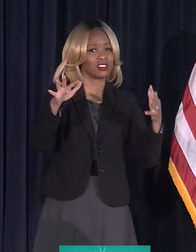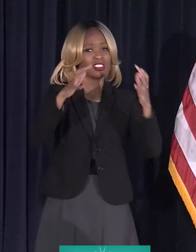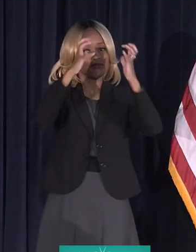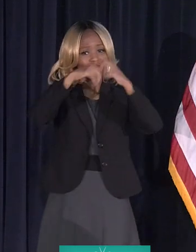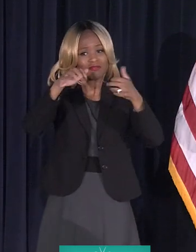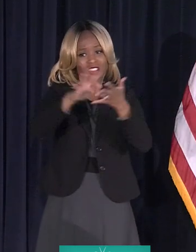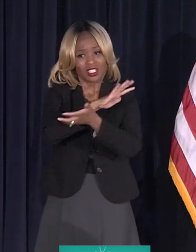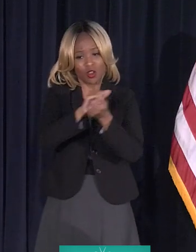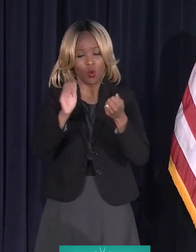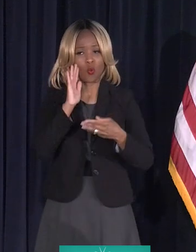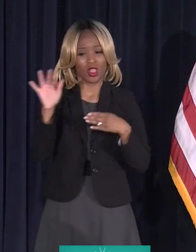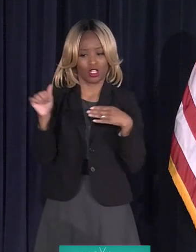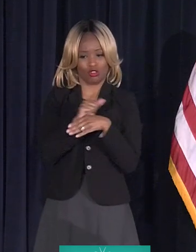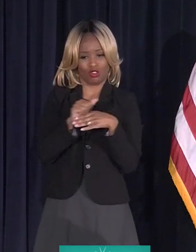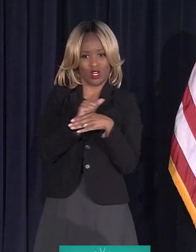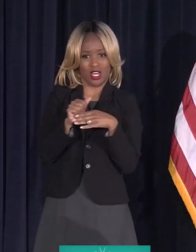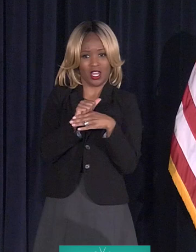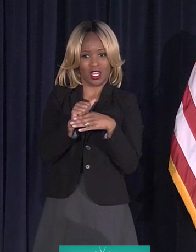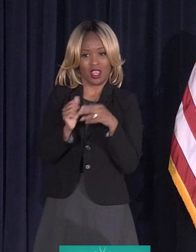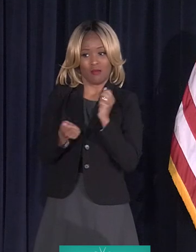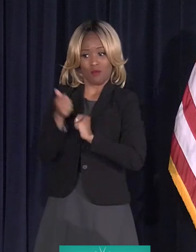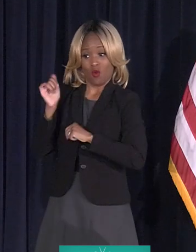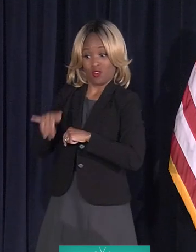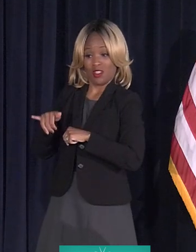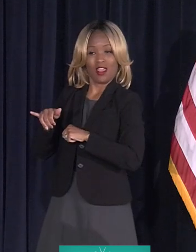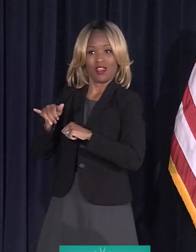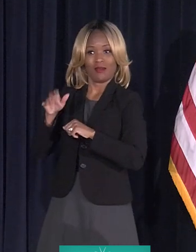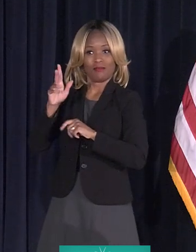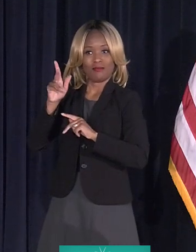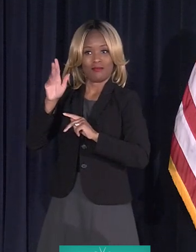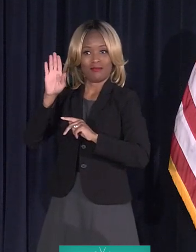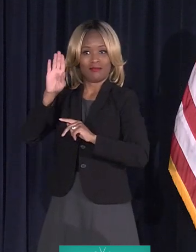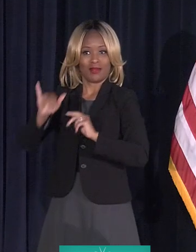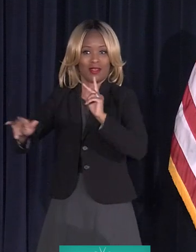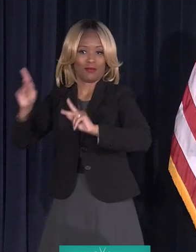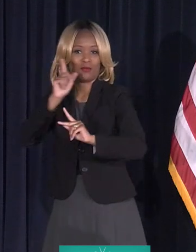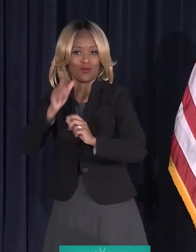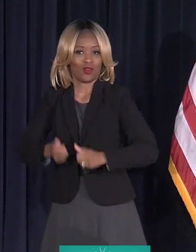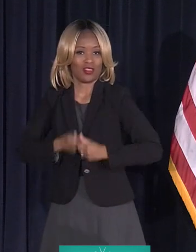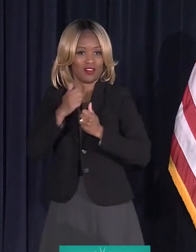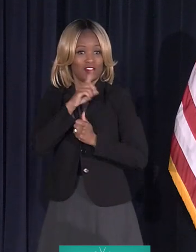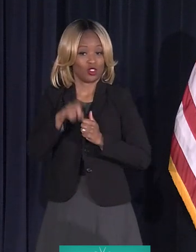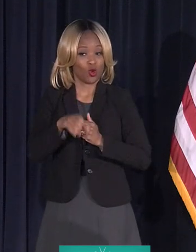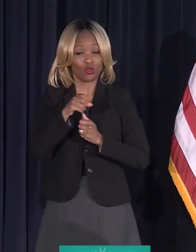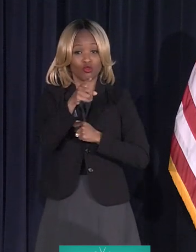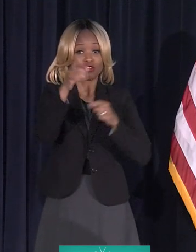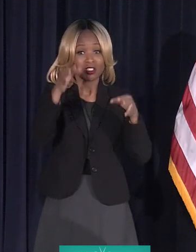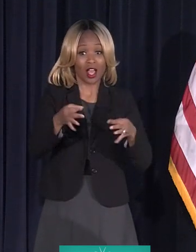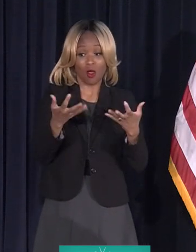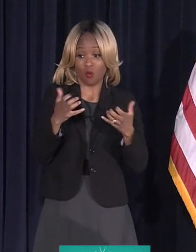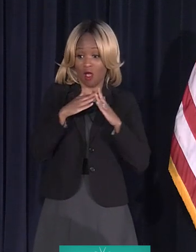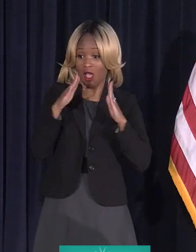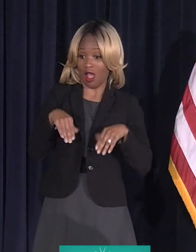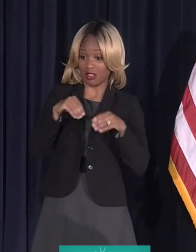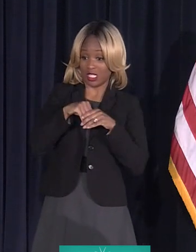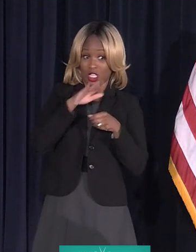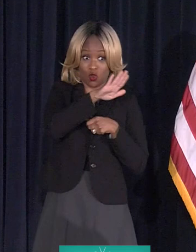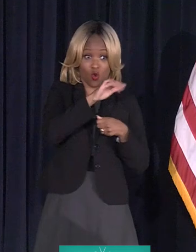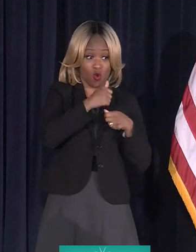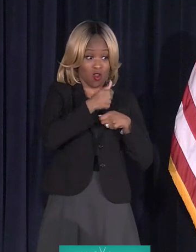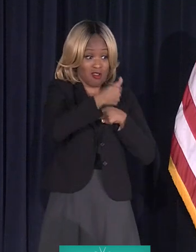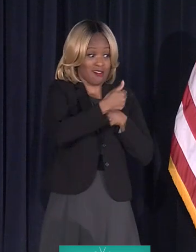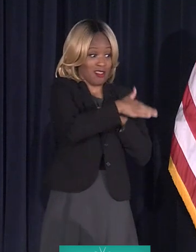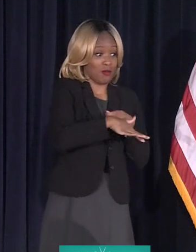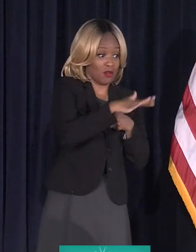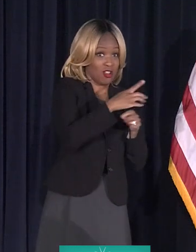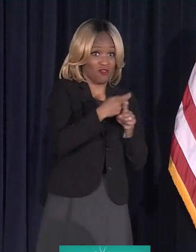train people. Most of those jobs can be done for Detroiters. So you're going to get a chance to decide, do you want the houses in our neighborhoods to go from